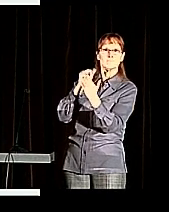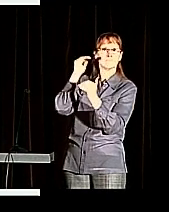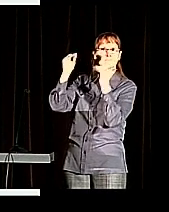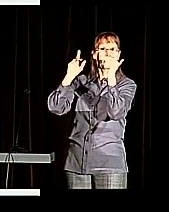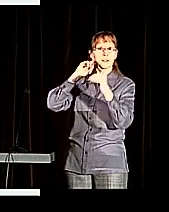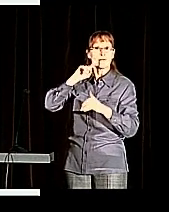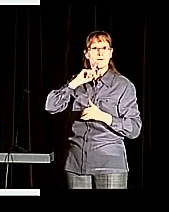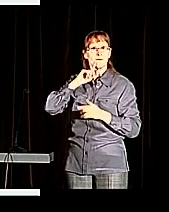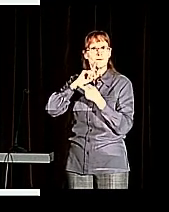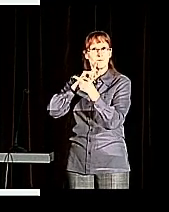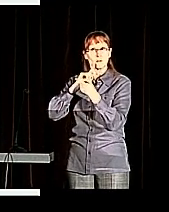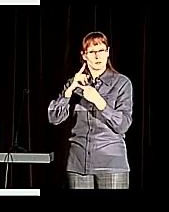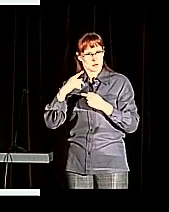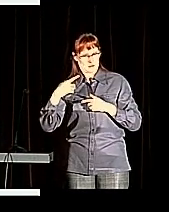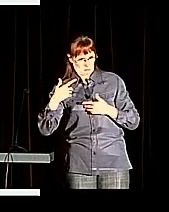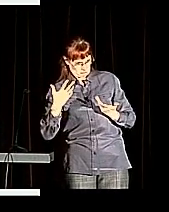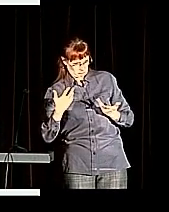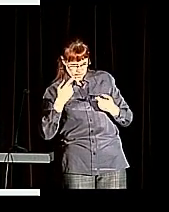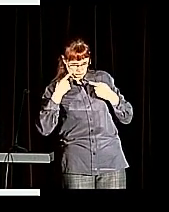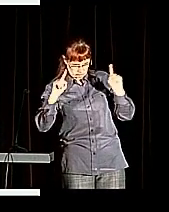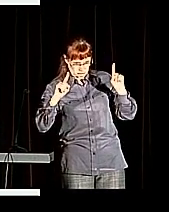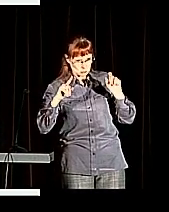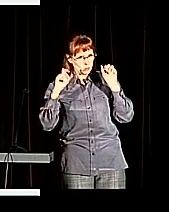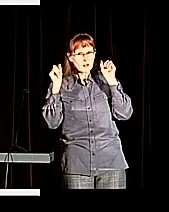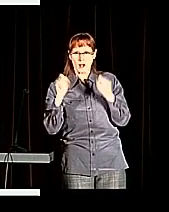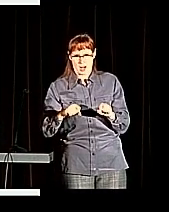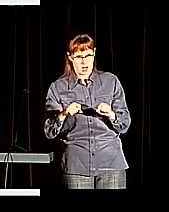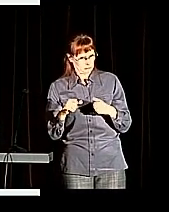fields, despite all in all challenges.